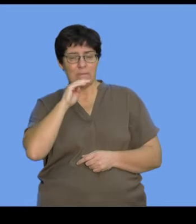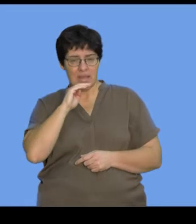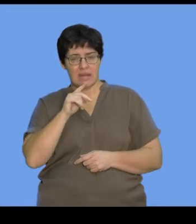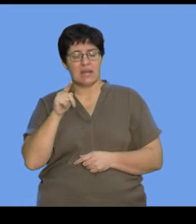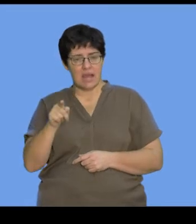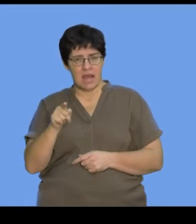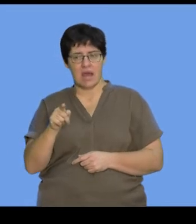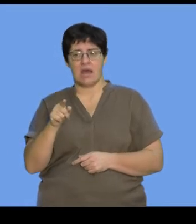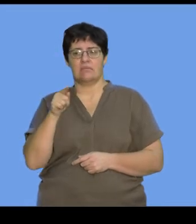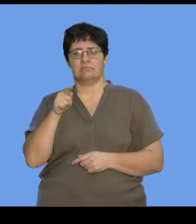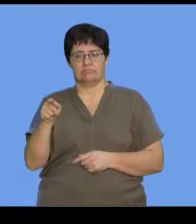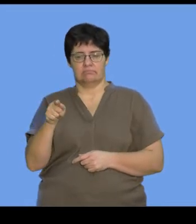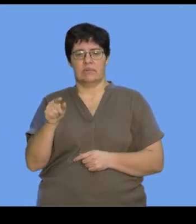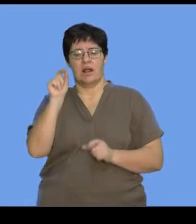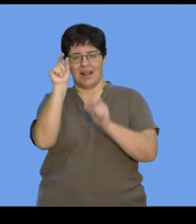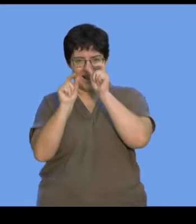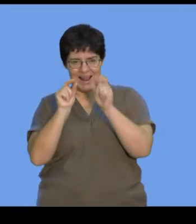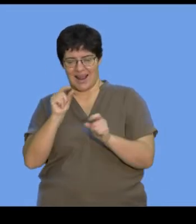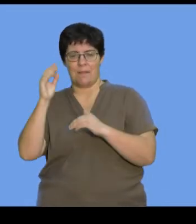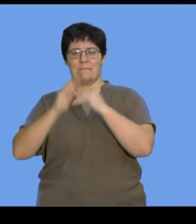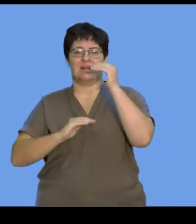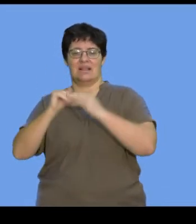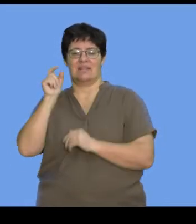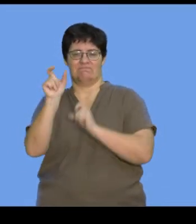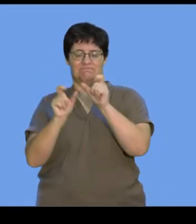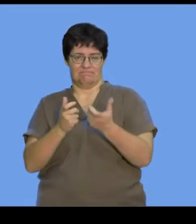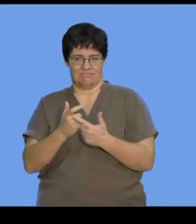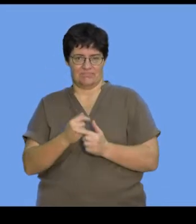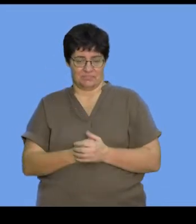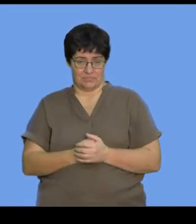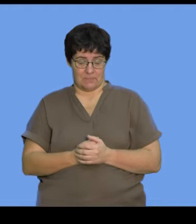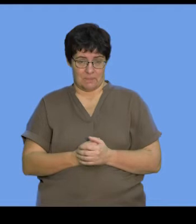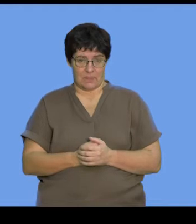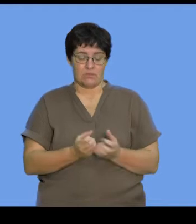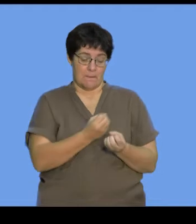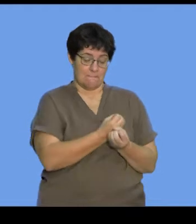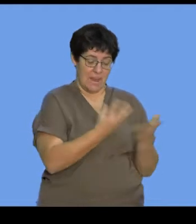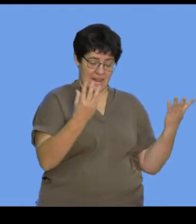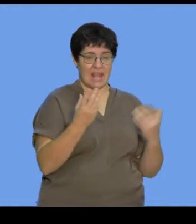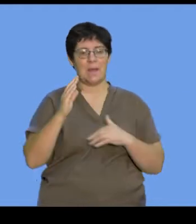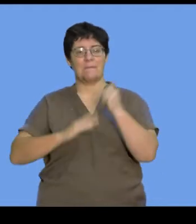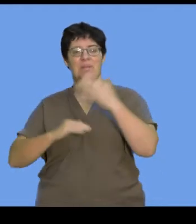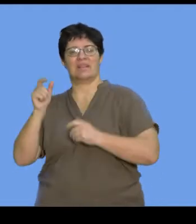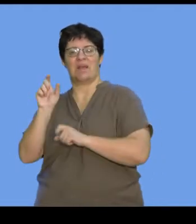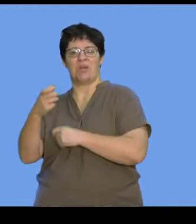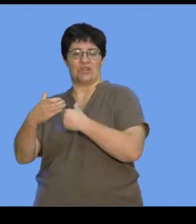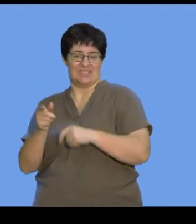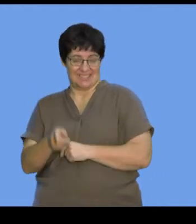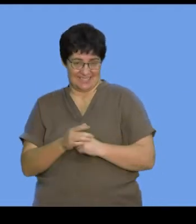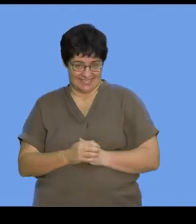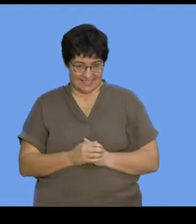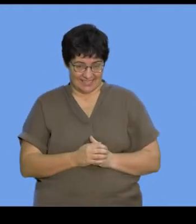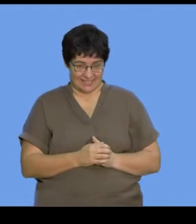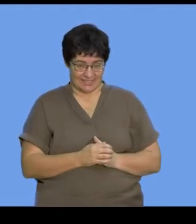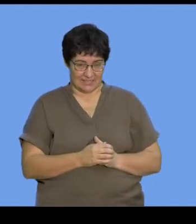made up of many smaller building blocks called nucleotides. So, poly meaning many and nucleotides referring